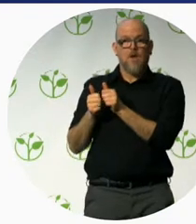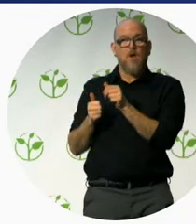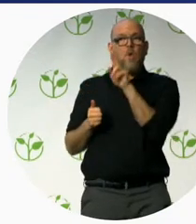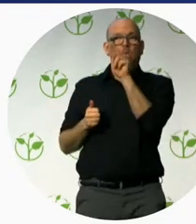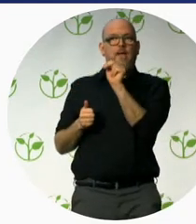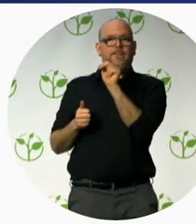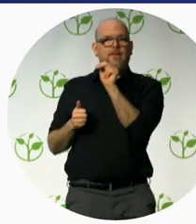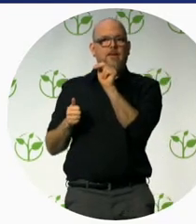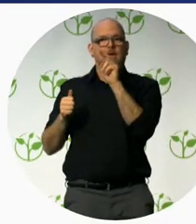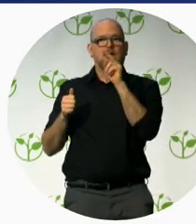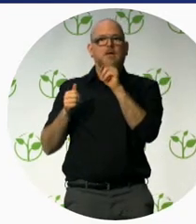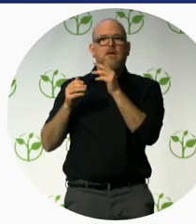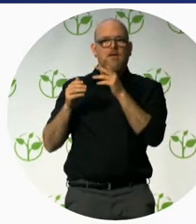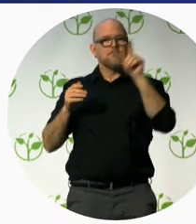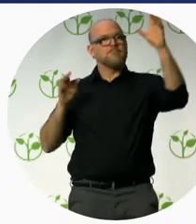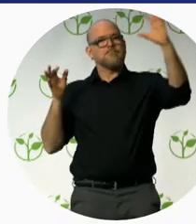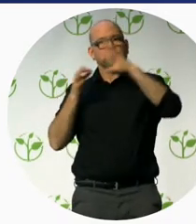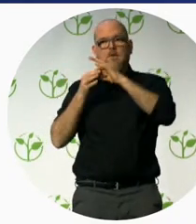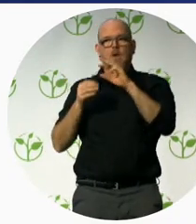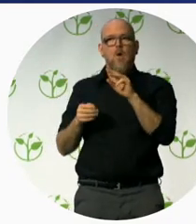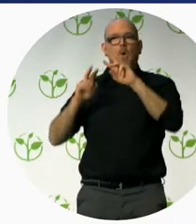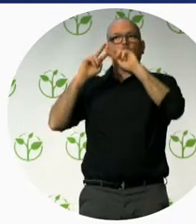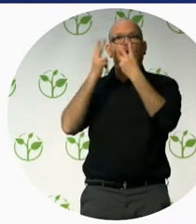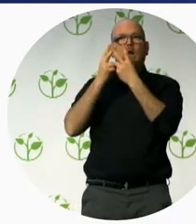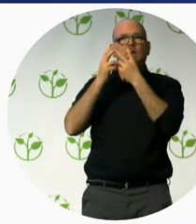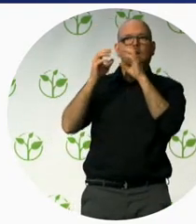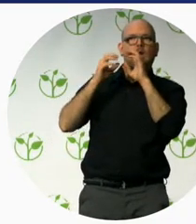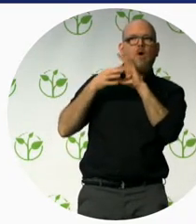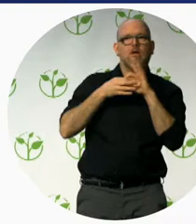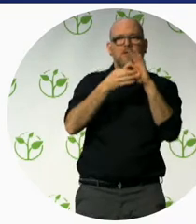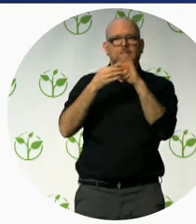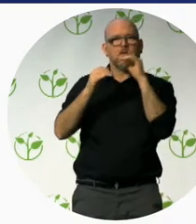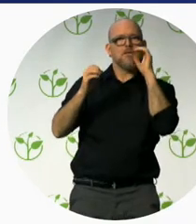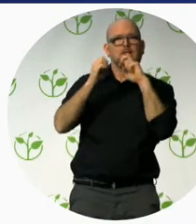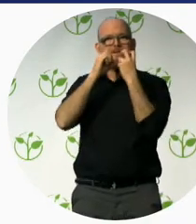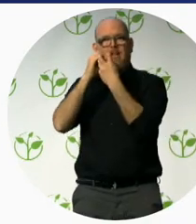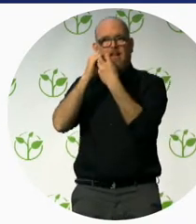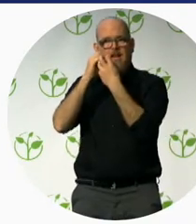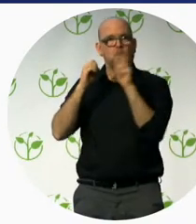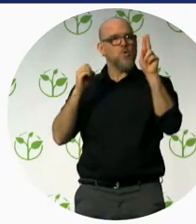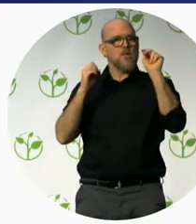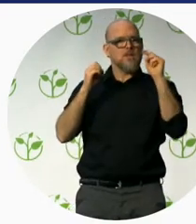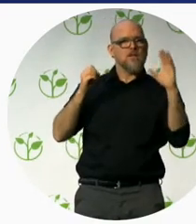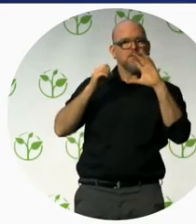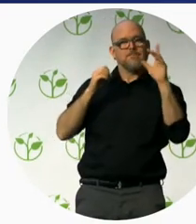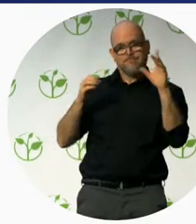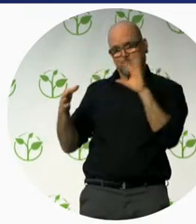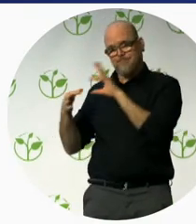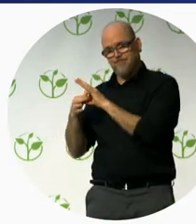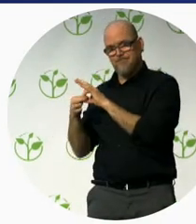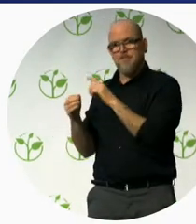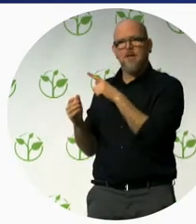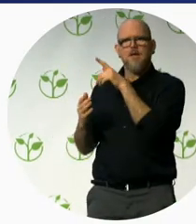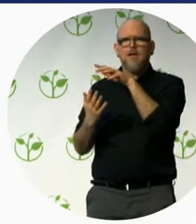Tourism Organization. This is on page 142 in the catalogue. And Jose Luis, please take it away.